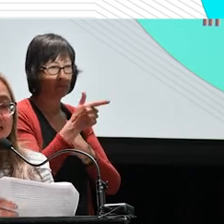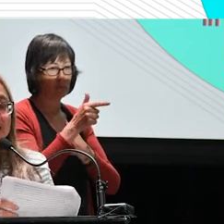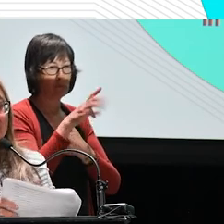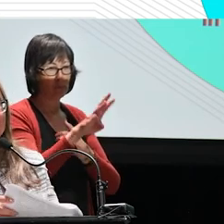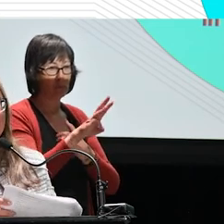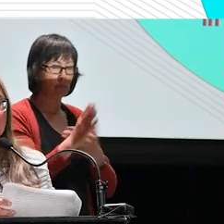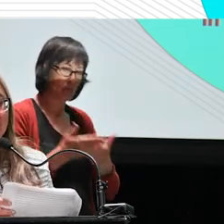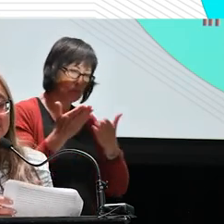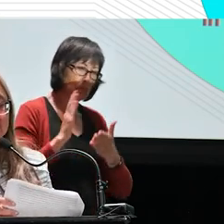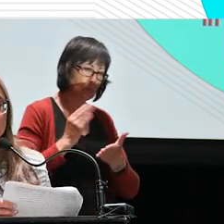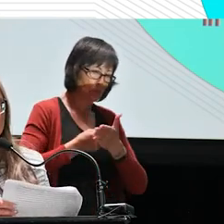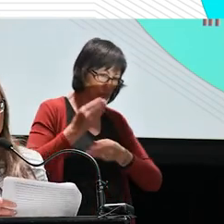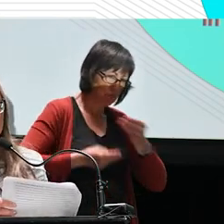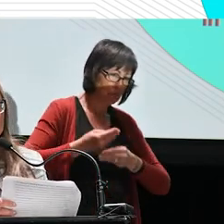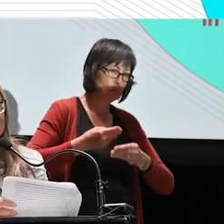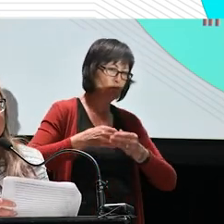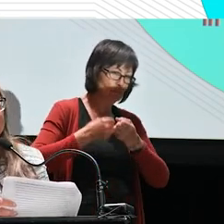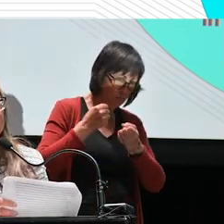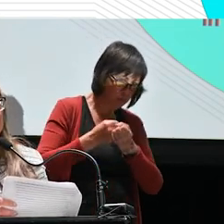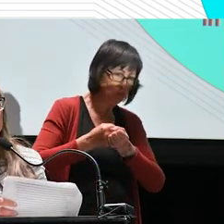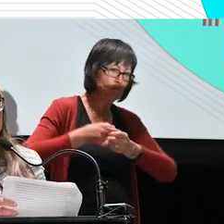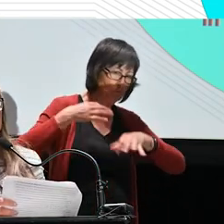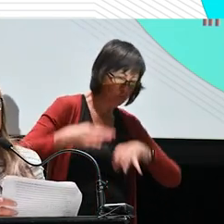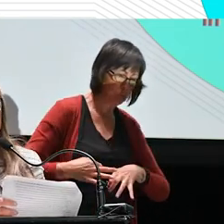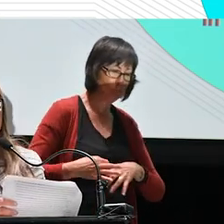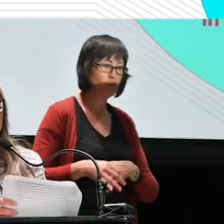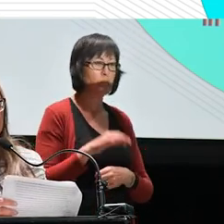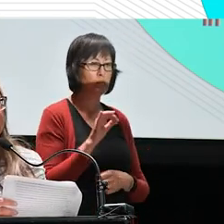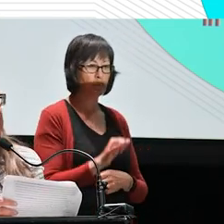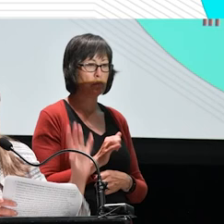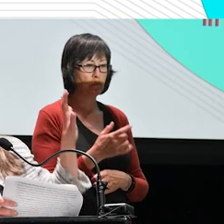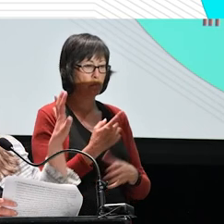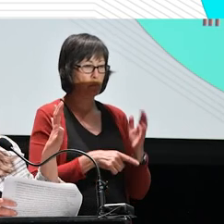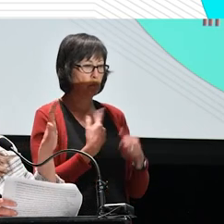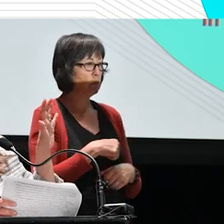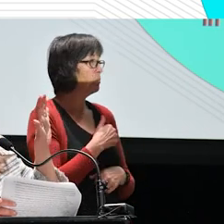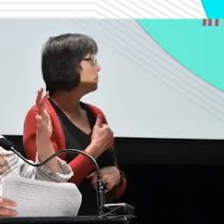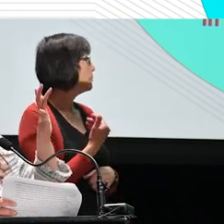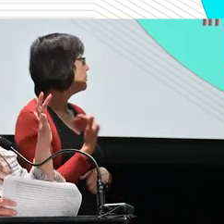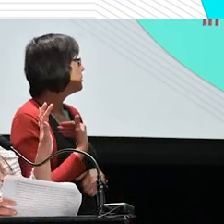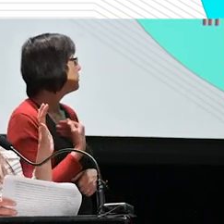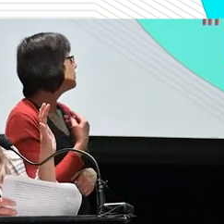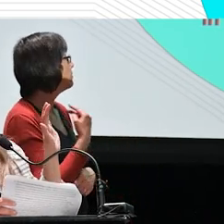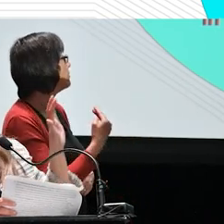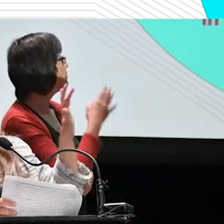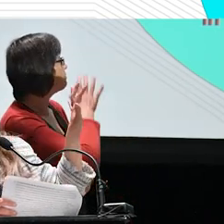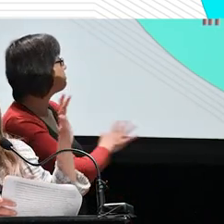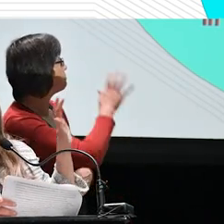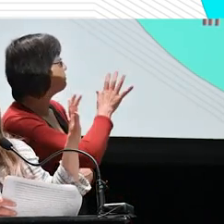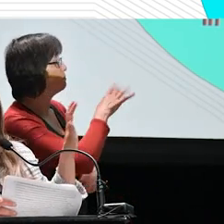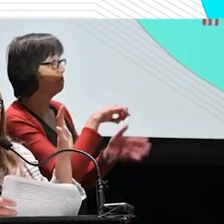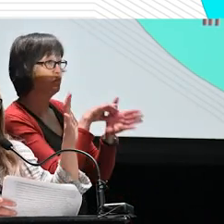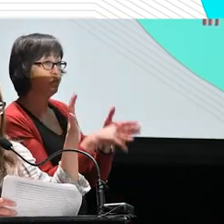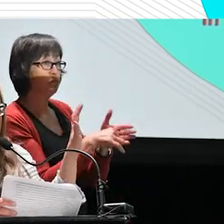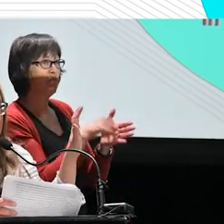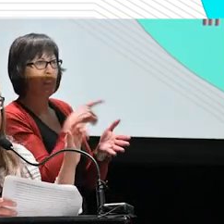budget and make our case over the fall. These are the four strategic priorities currently. They're in draft. The language